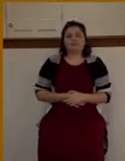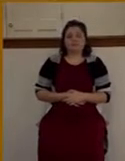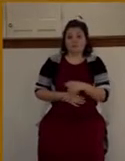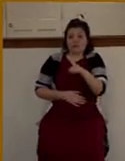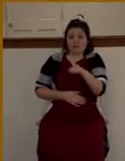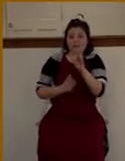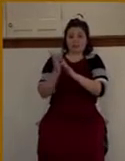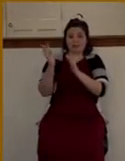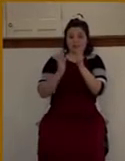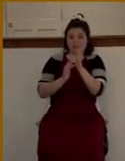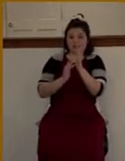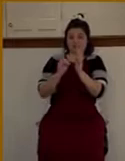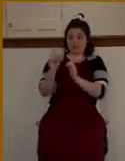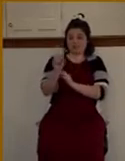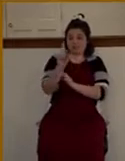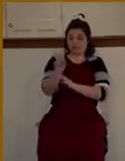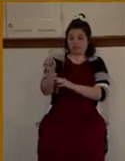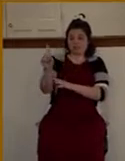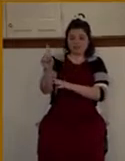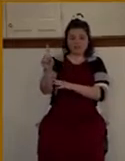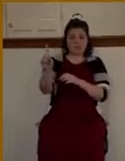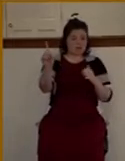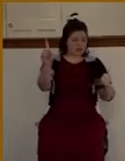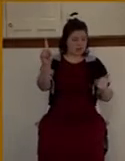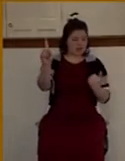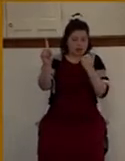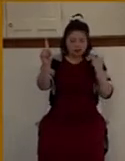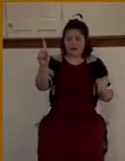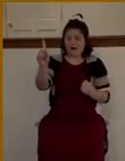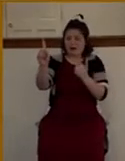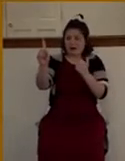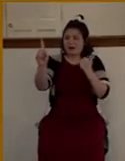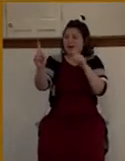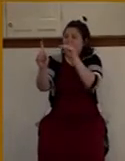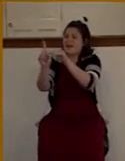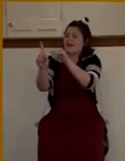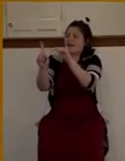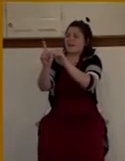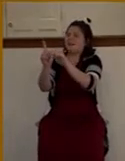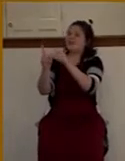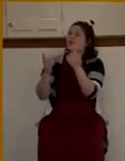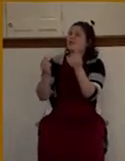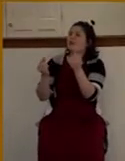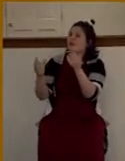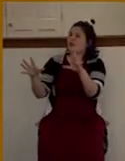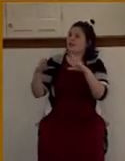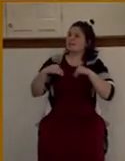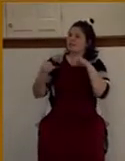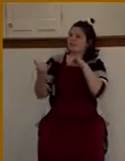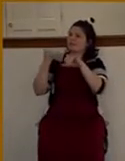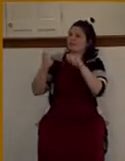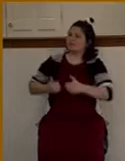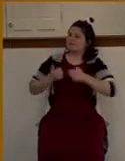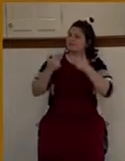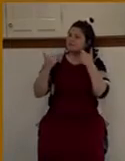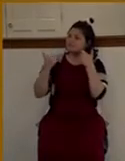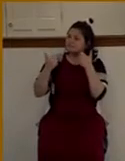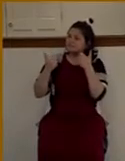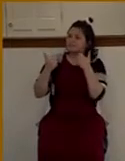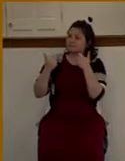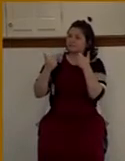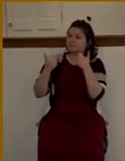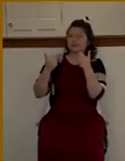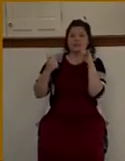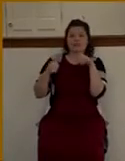and knelt to him and asked him, And good master, what shall I do that I may inherit eternal life? This is what we call a